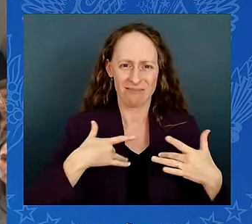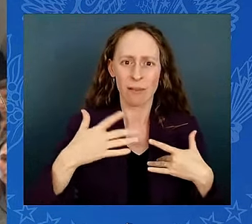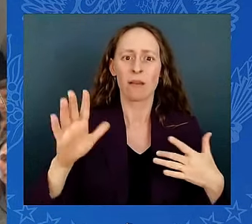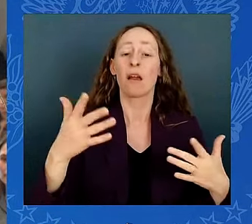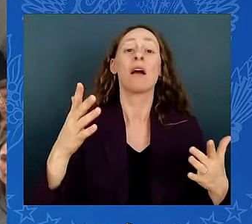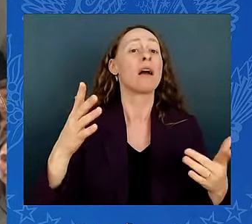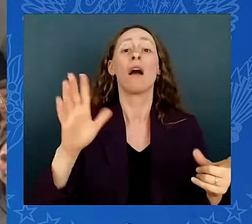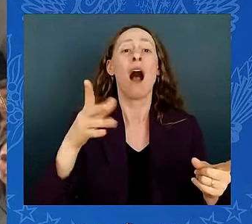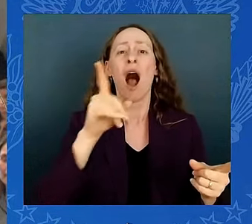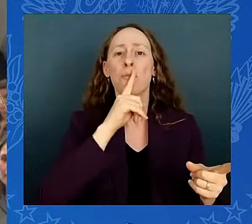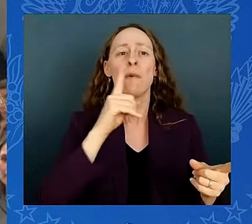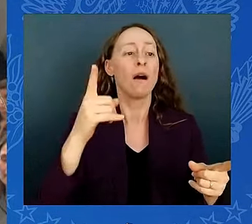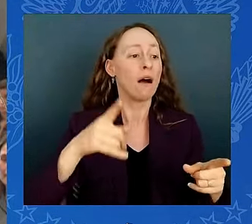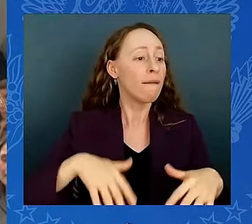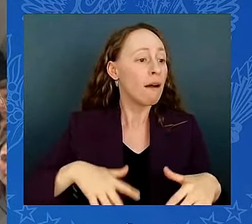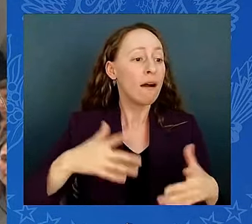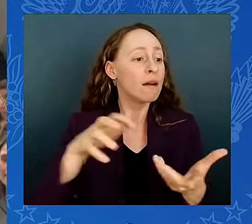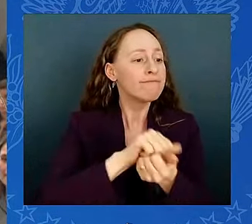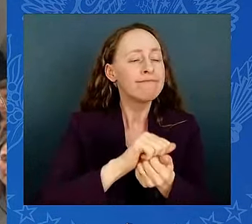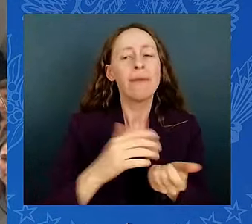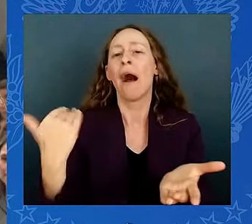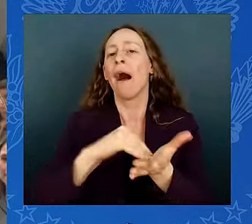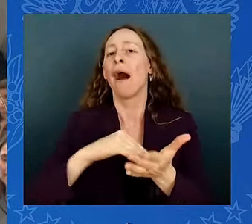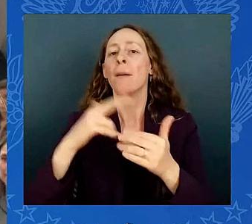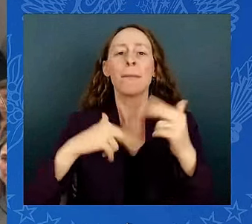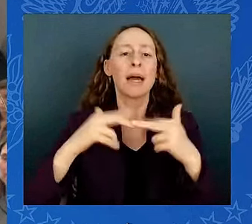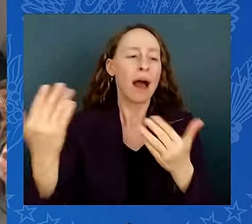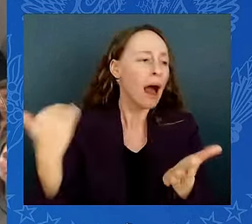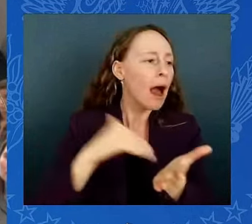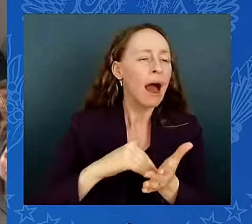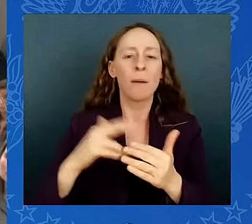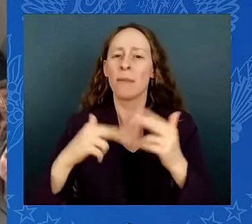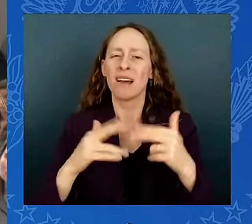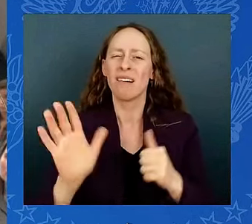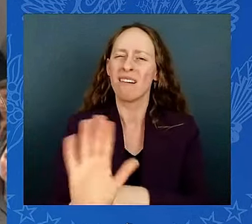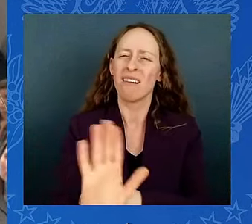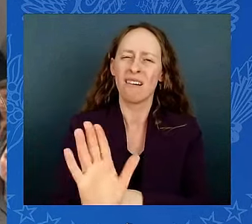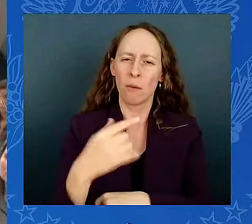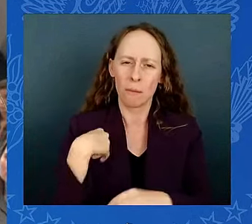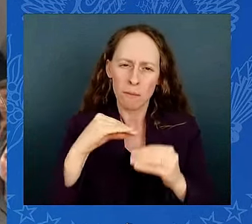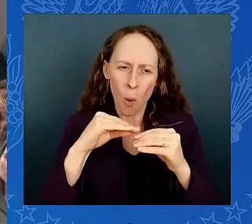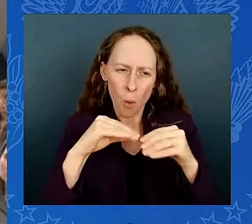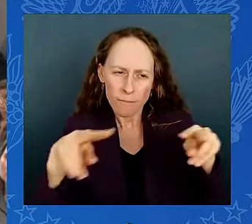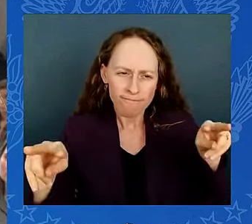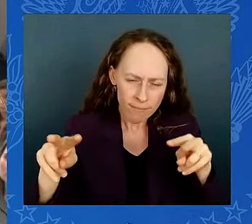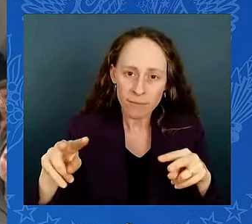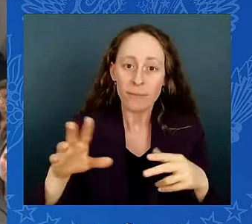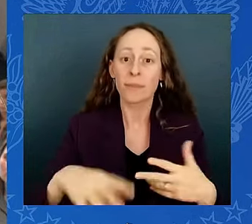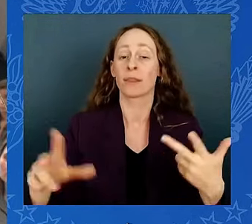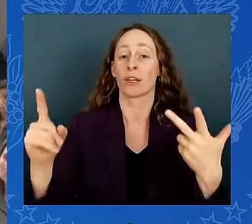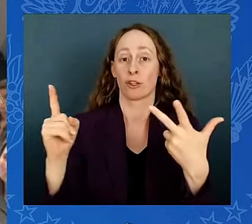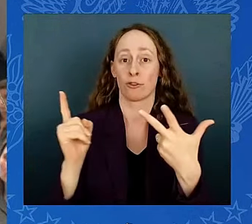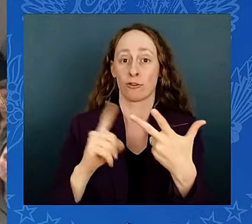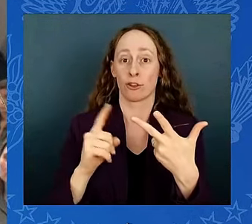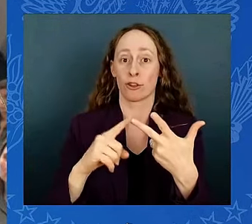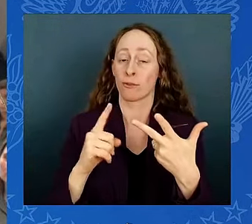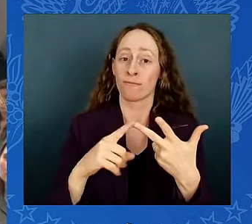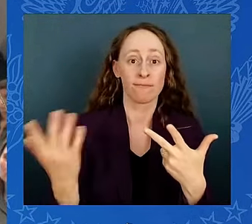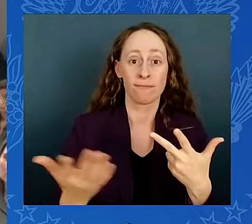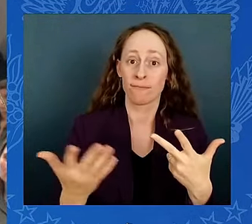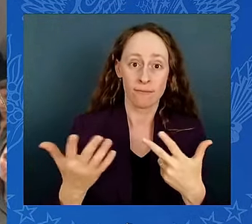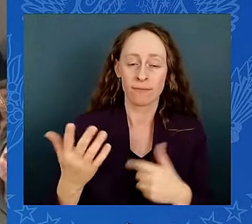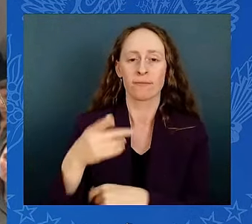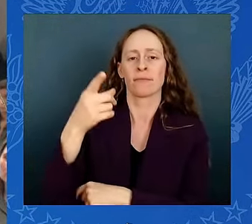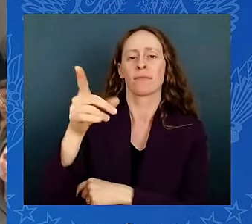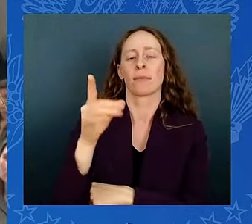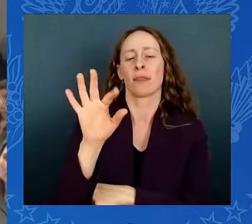reduce risk of floods. Look, third, FEMA is announcing, excuse me, nearly $1 billion in